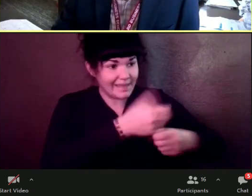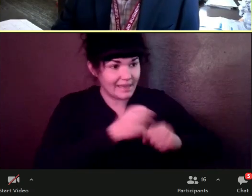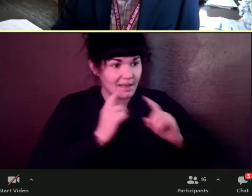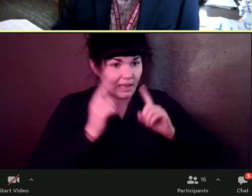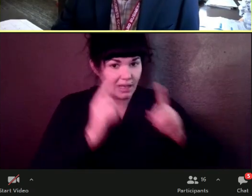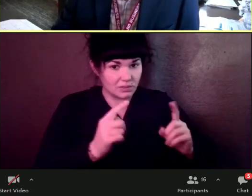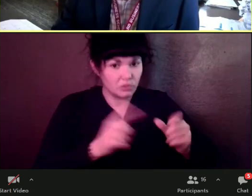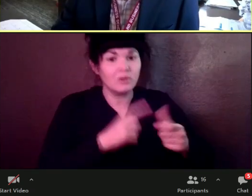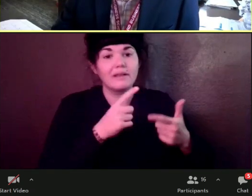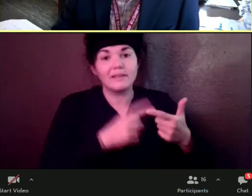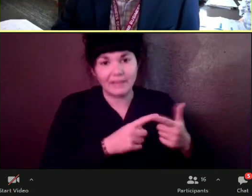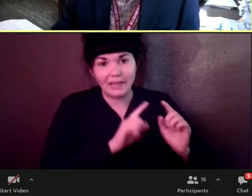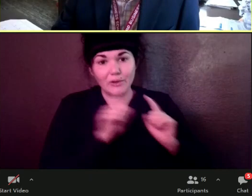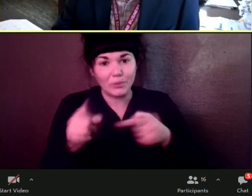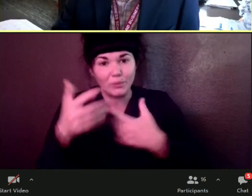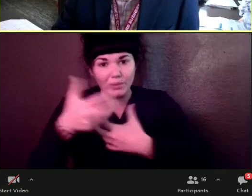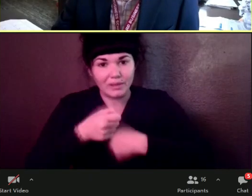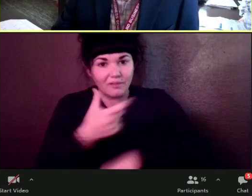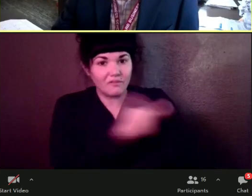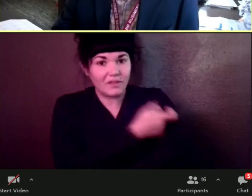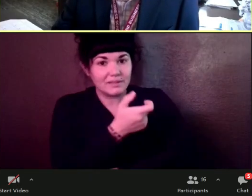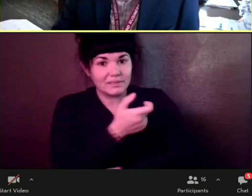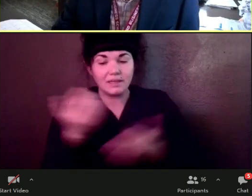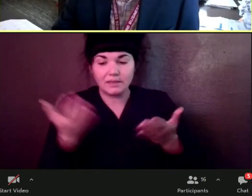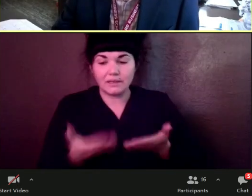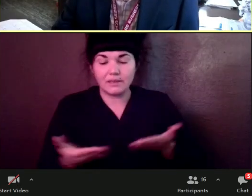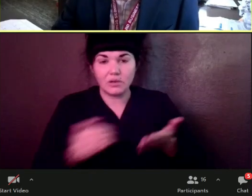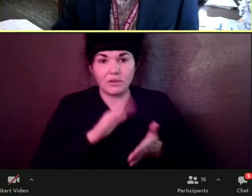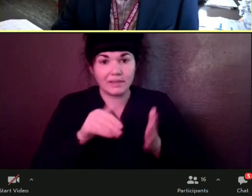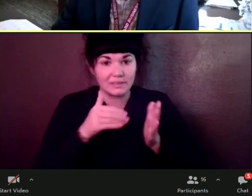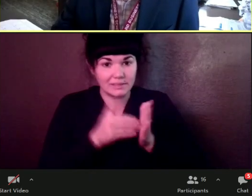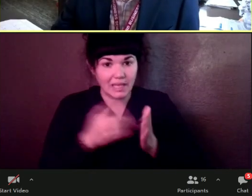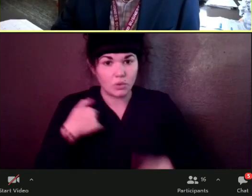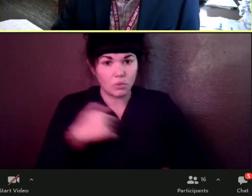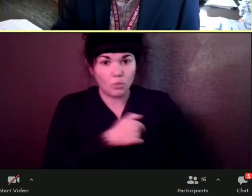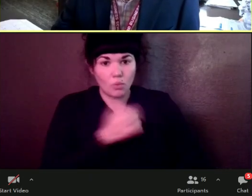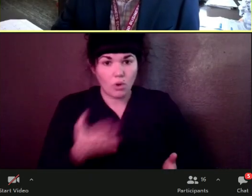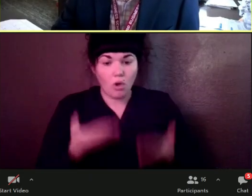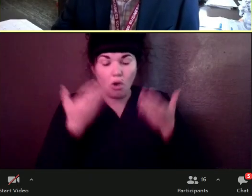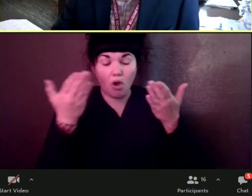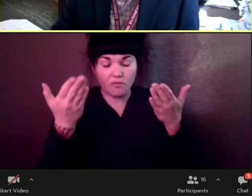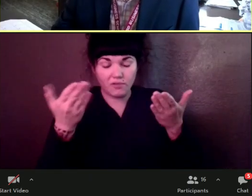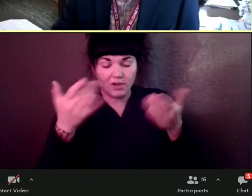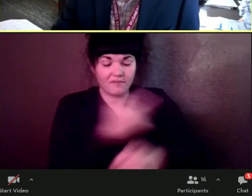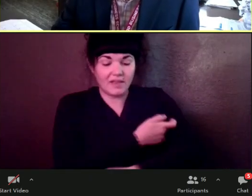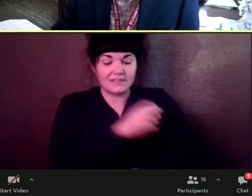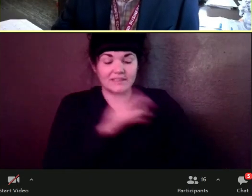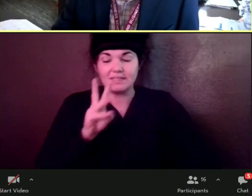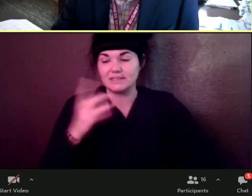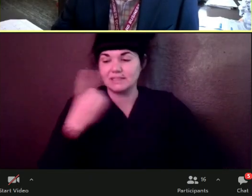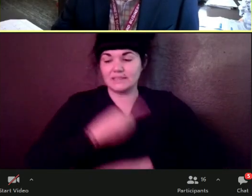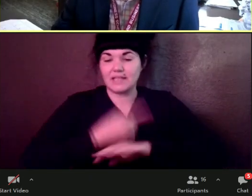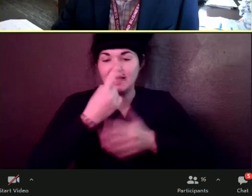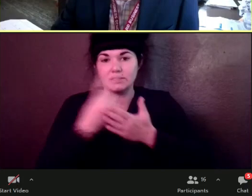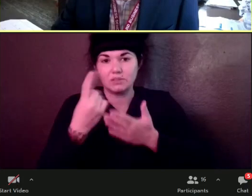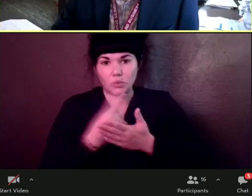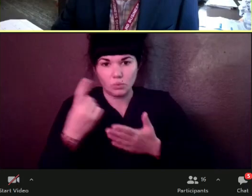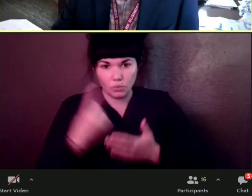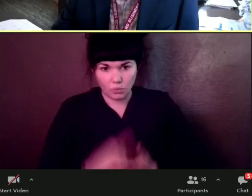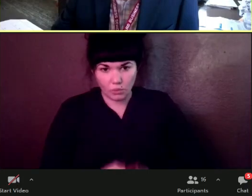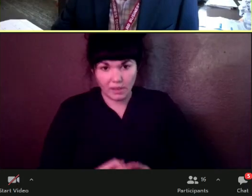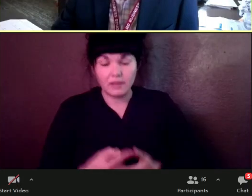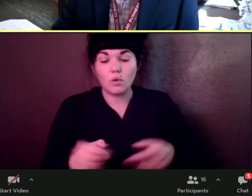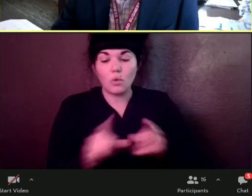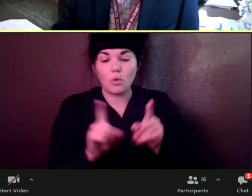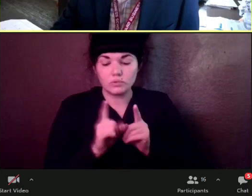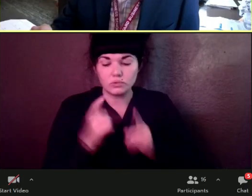vaccine. You know, we're still offering the vaccine here at the center six days a week and on Saturdays out in the community in different places. Um, but we're seeing